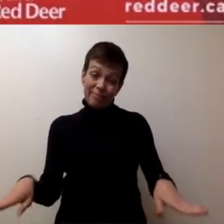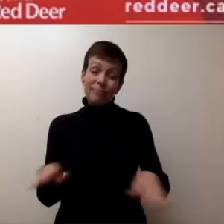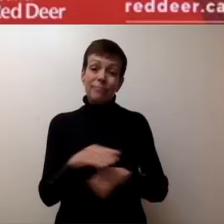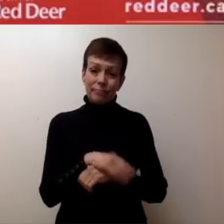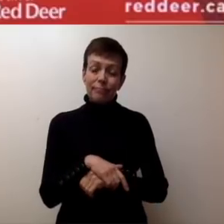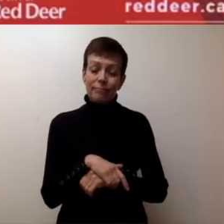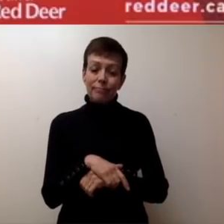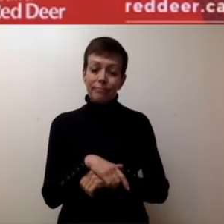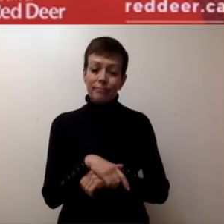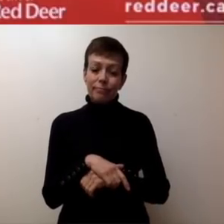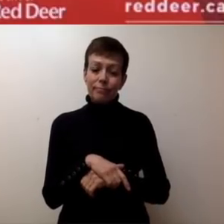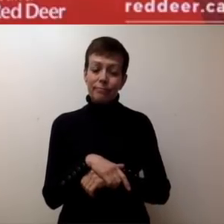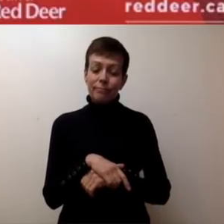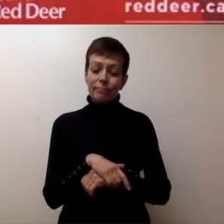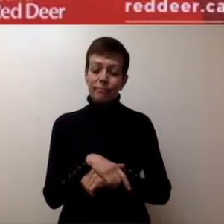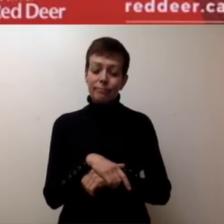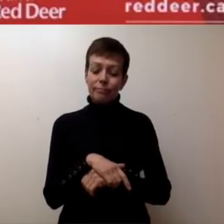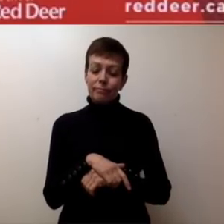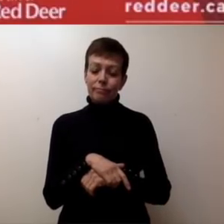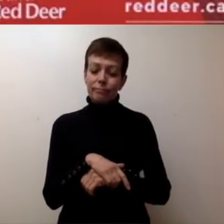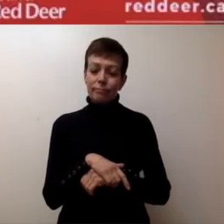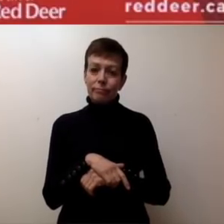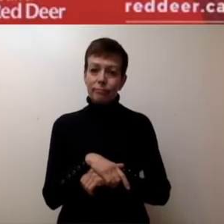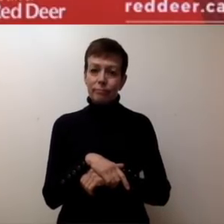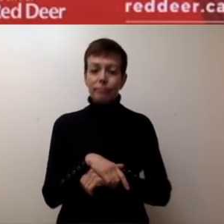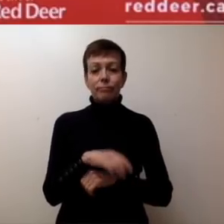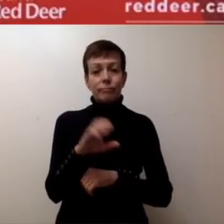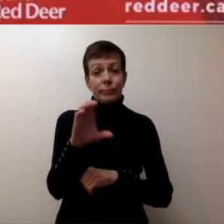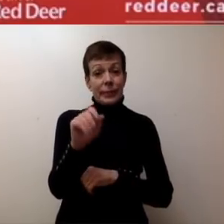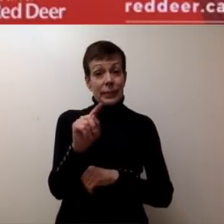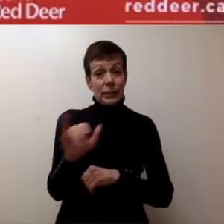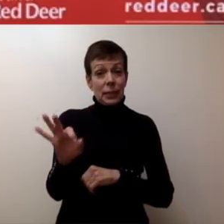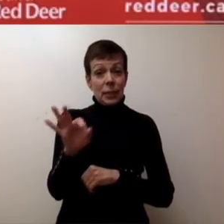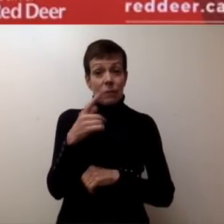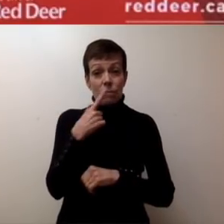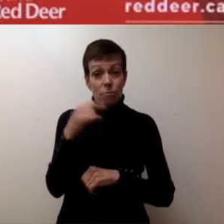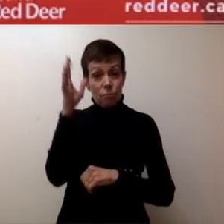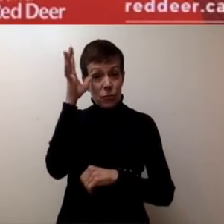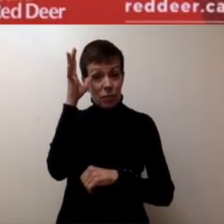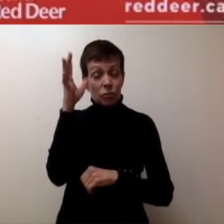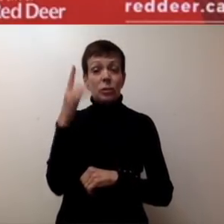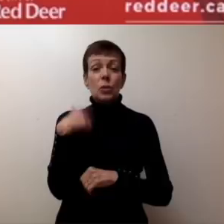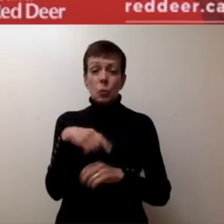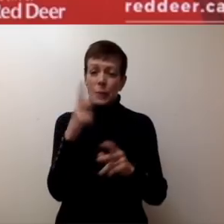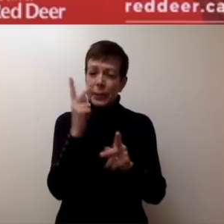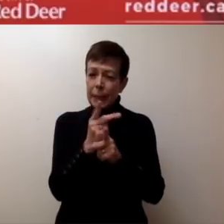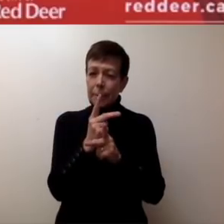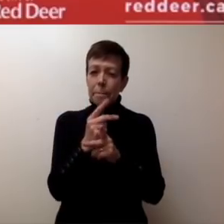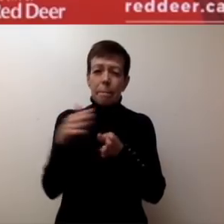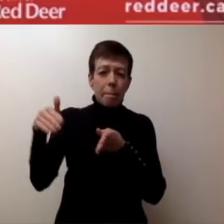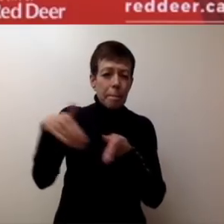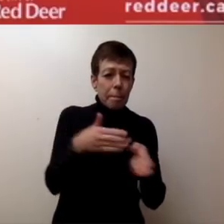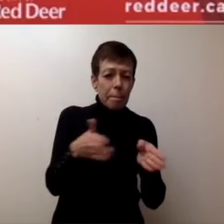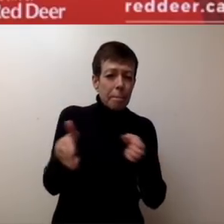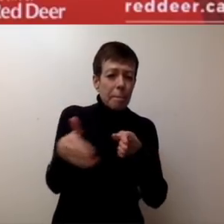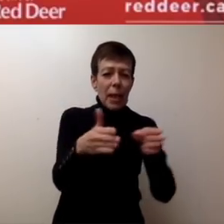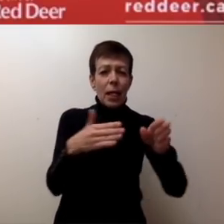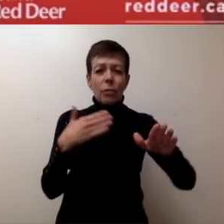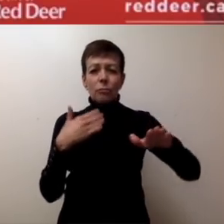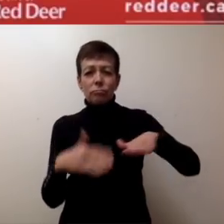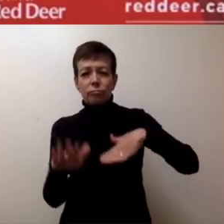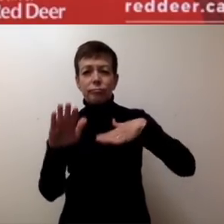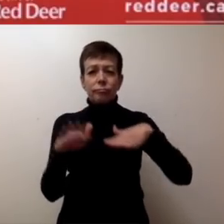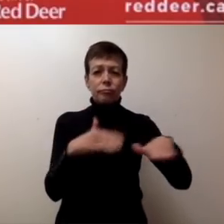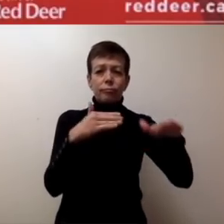The City endeavours to keep our much-loved community trails, pathways, and open